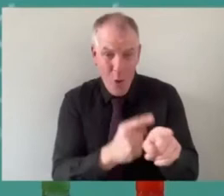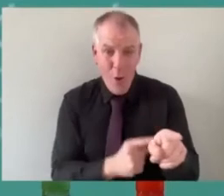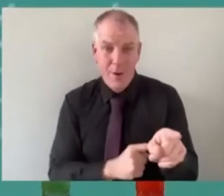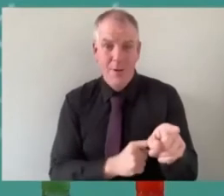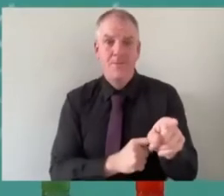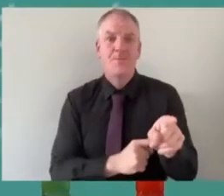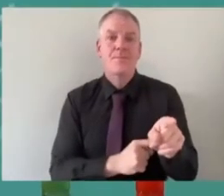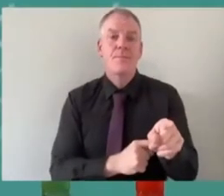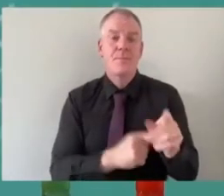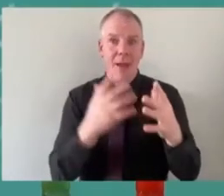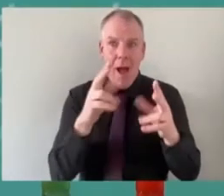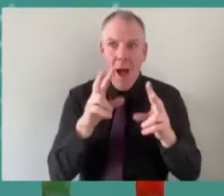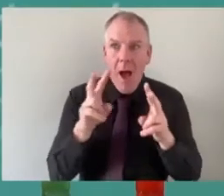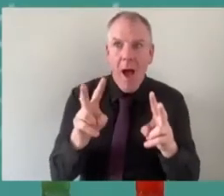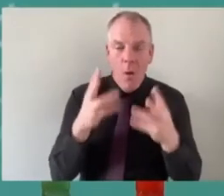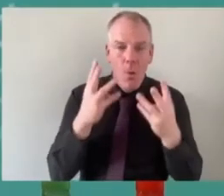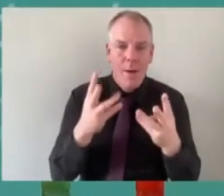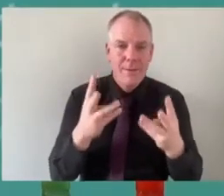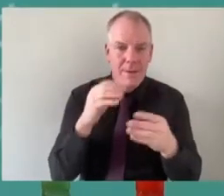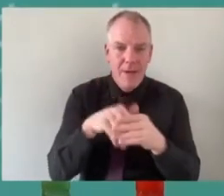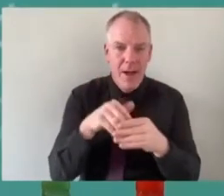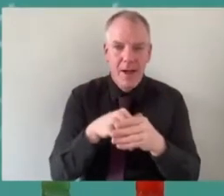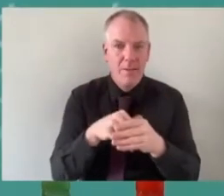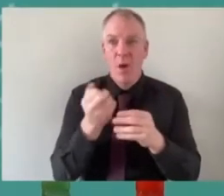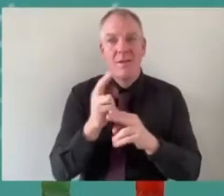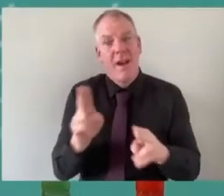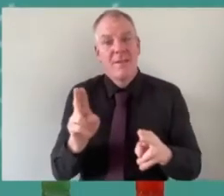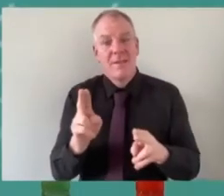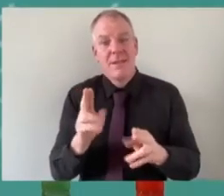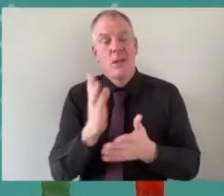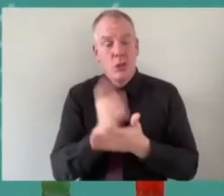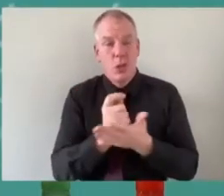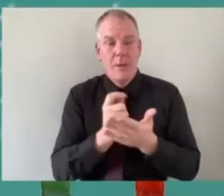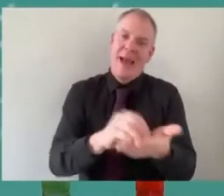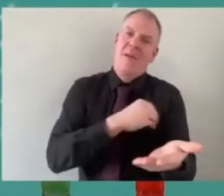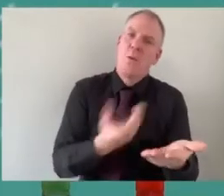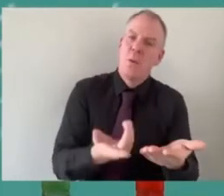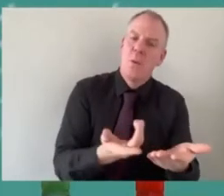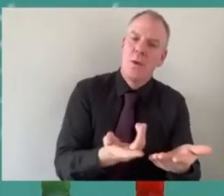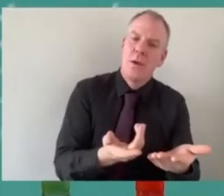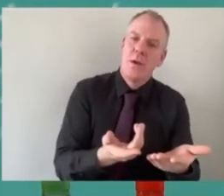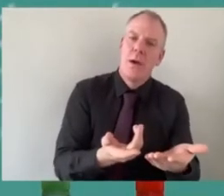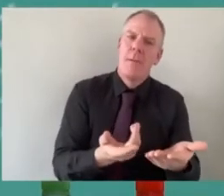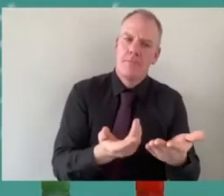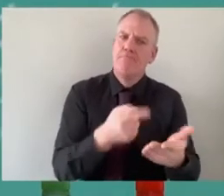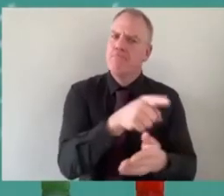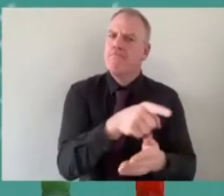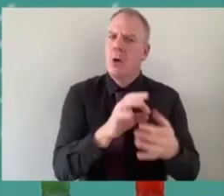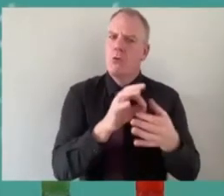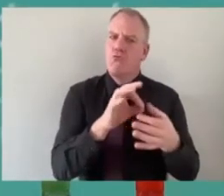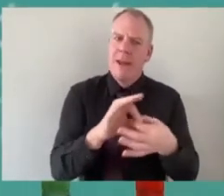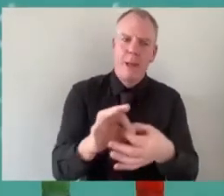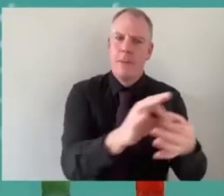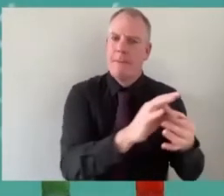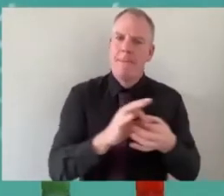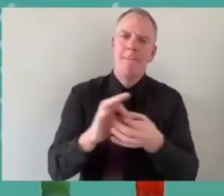a captive audience um and whether they want to or not sometimes they just have to do these things and but it builds so much relationships and in